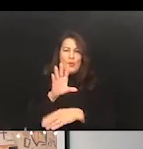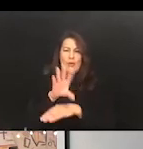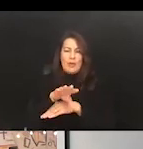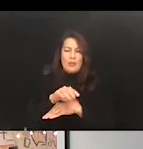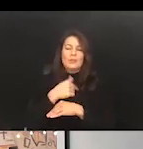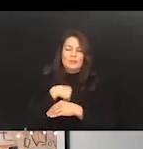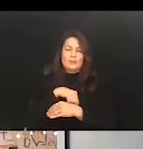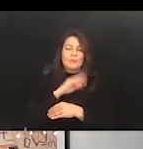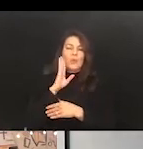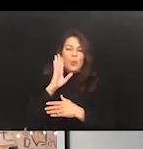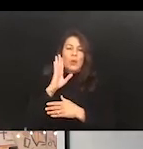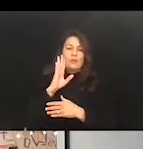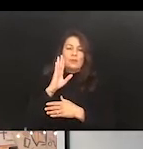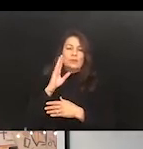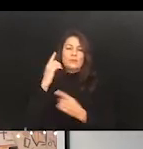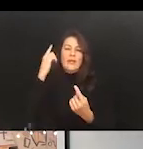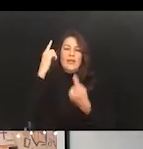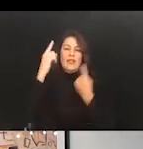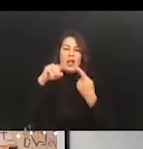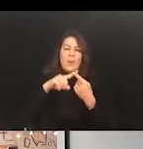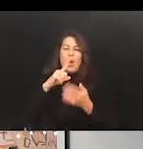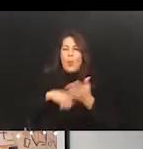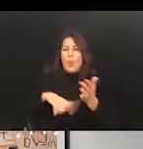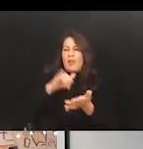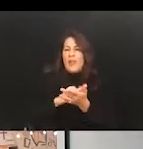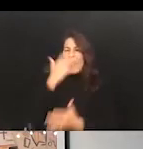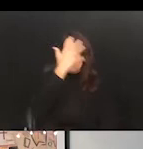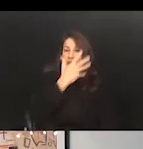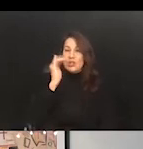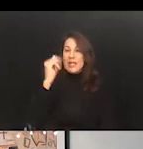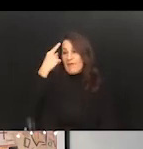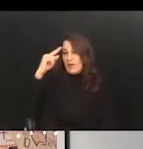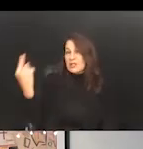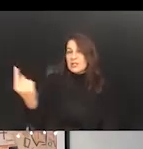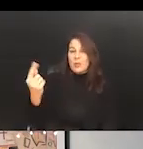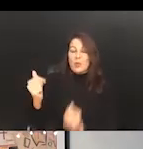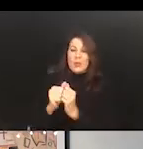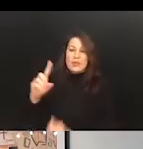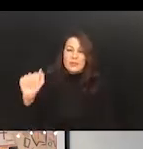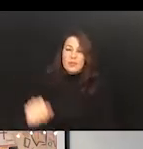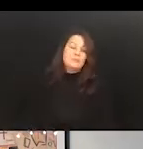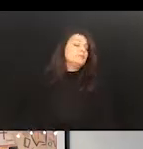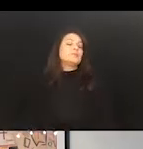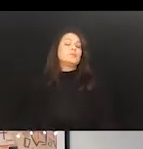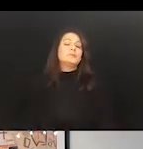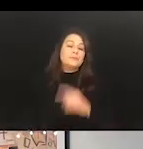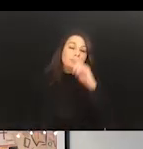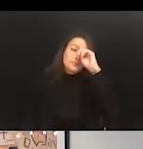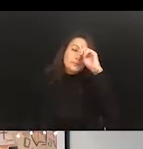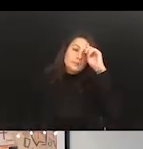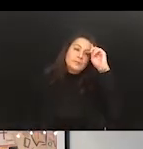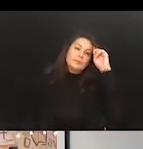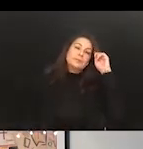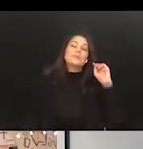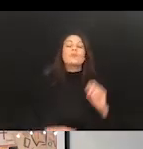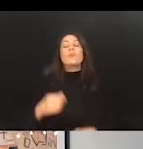thinking through what that looks like for somebody with a disability. The part I'm not talking a lot about, but of course McDonald's